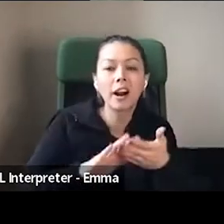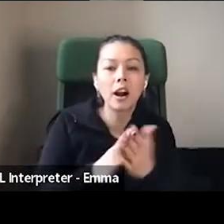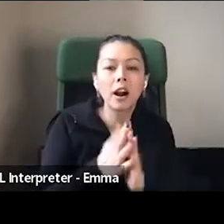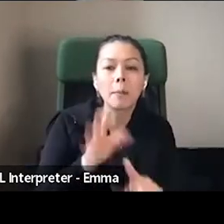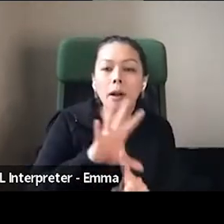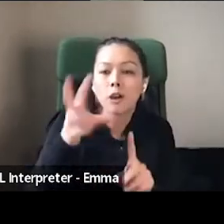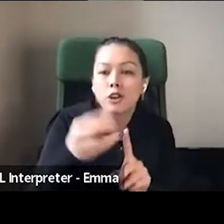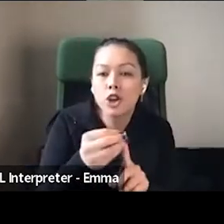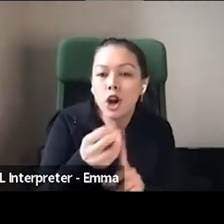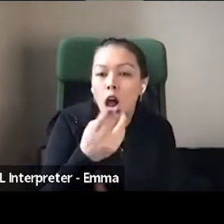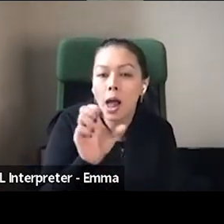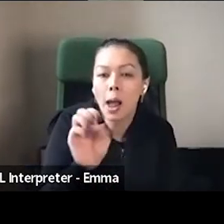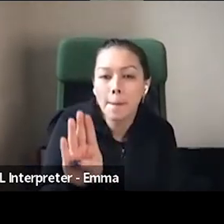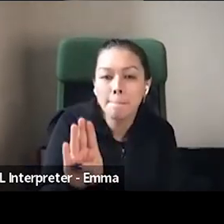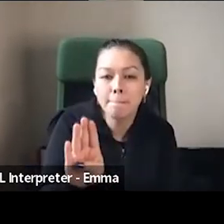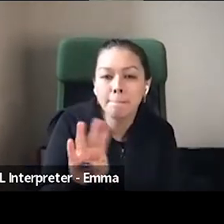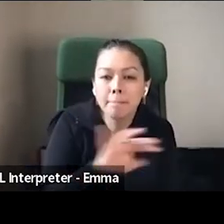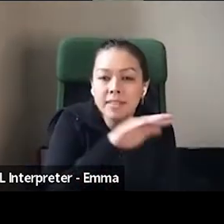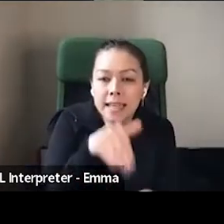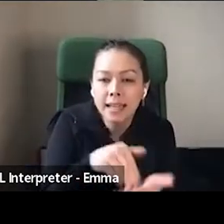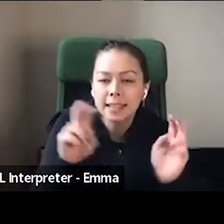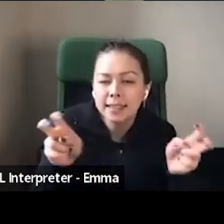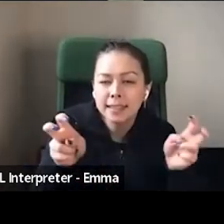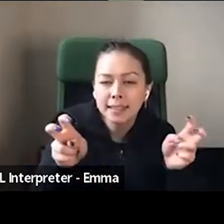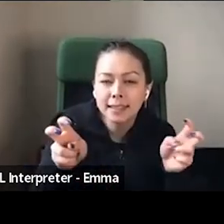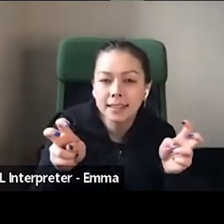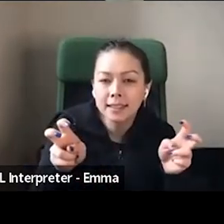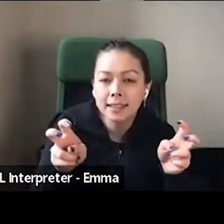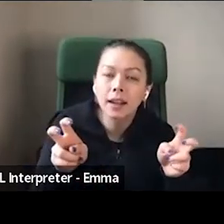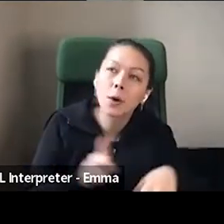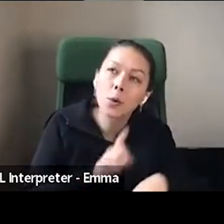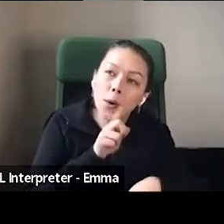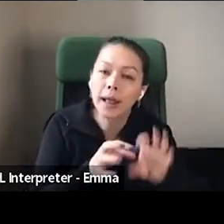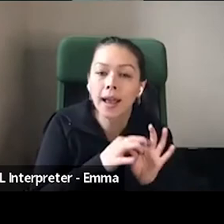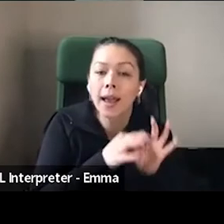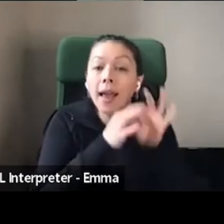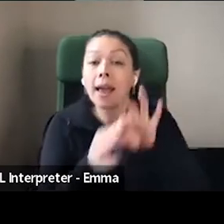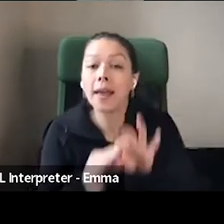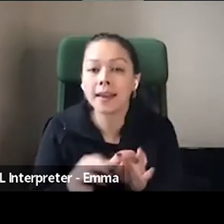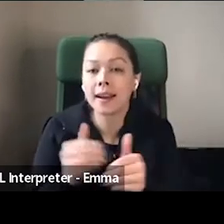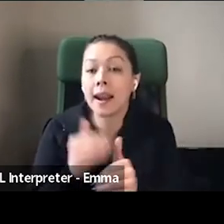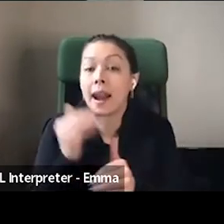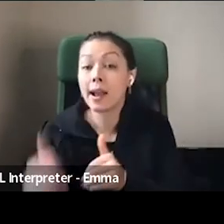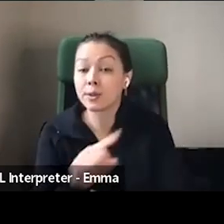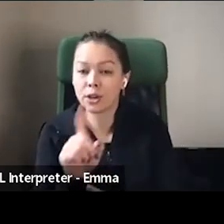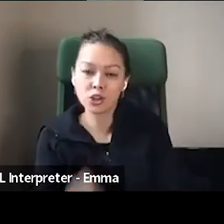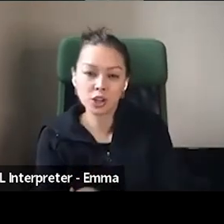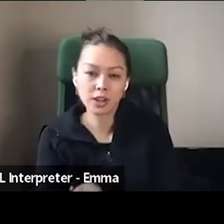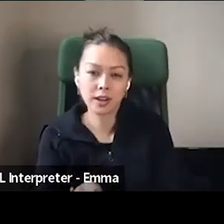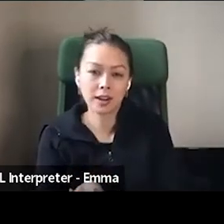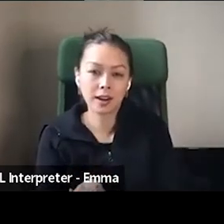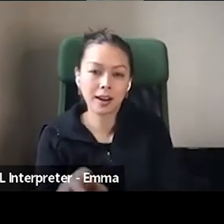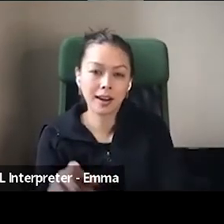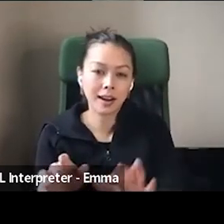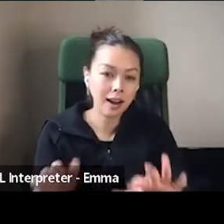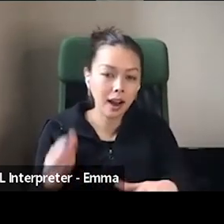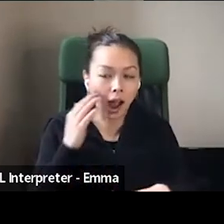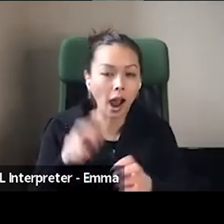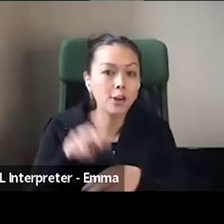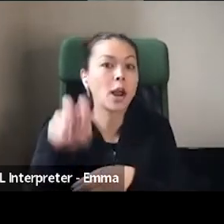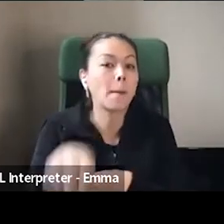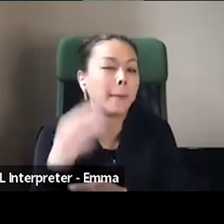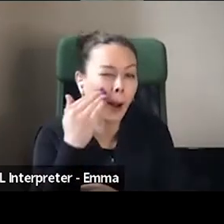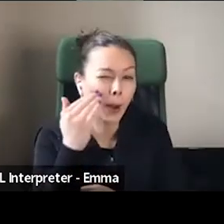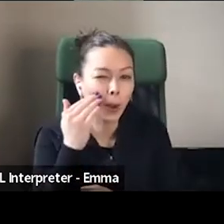question, which I'm jumping ahead a little bit, but I'm just going to do it. Why don't I put that one on the table? Yeah. How are you thinking about